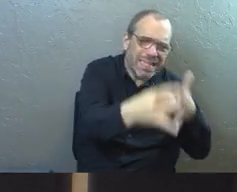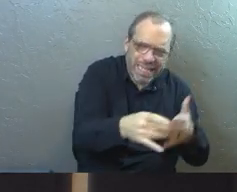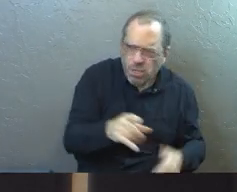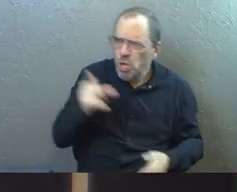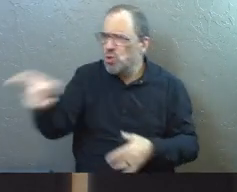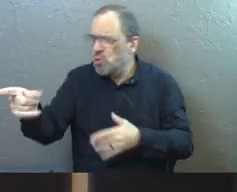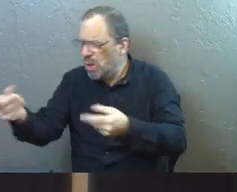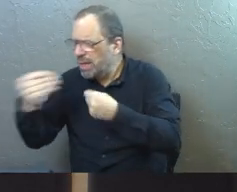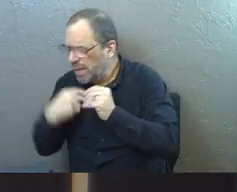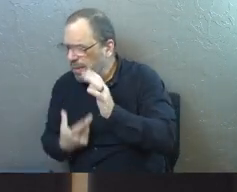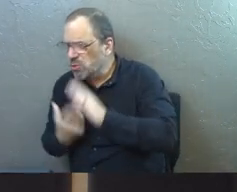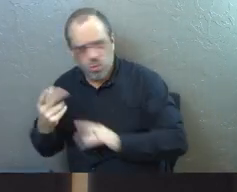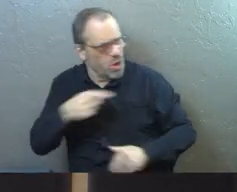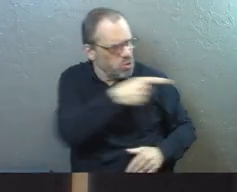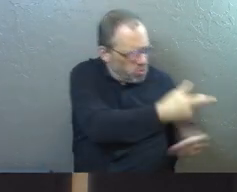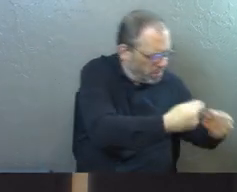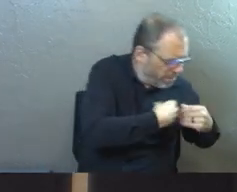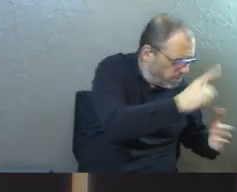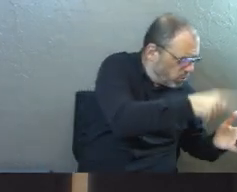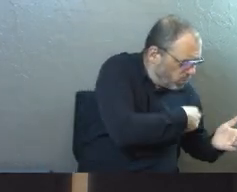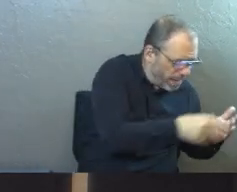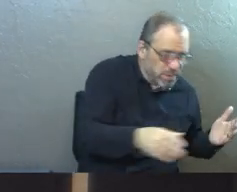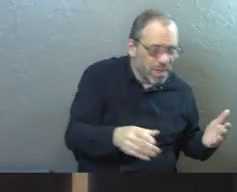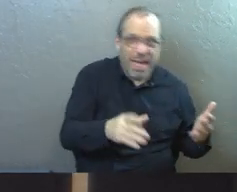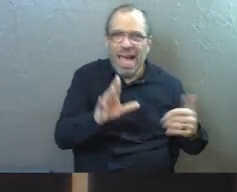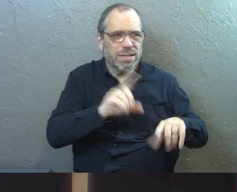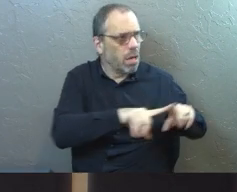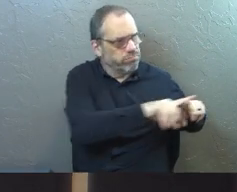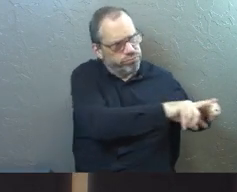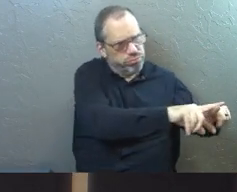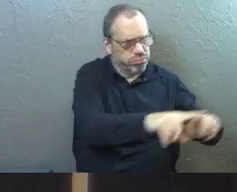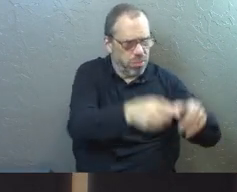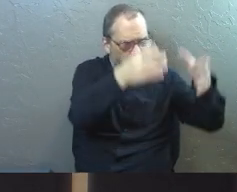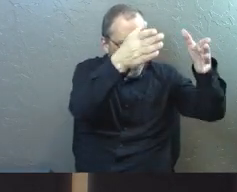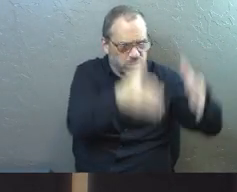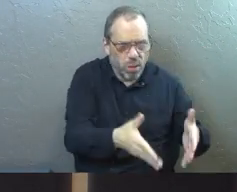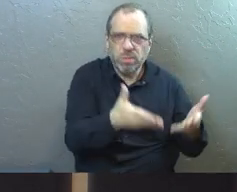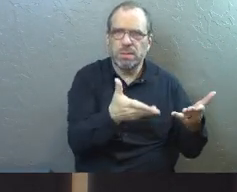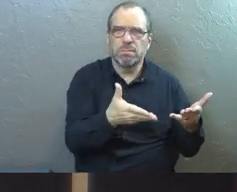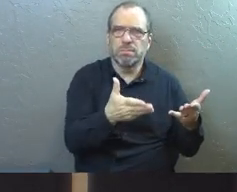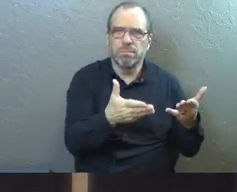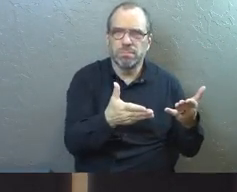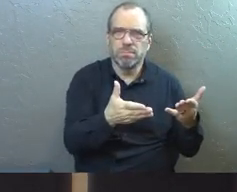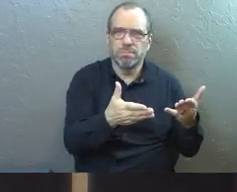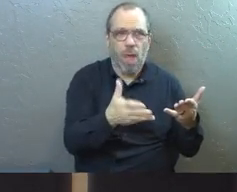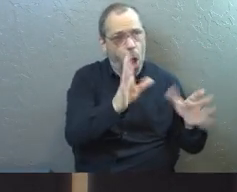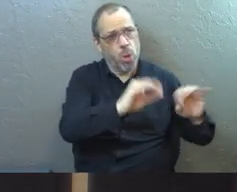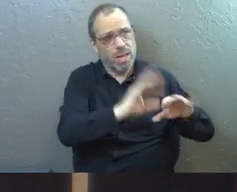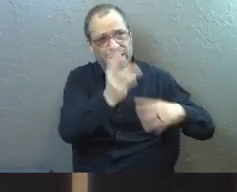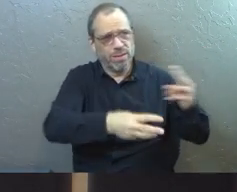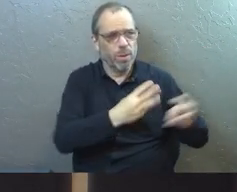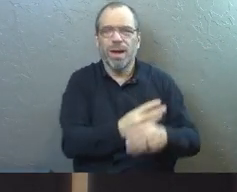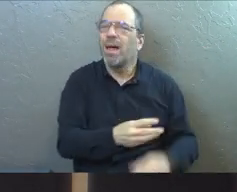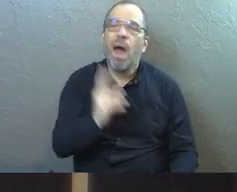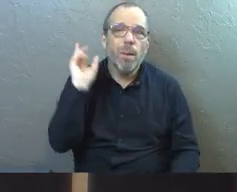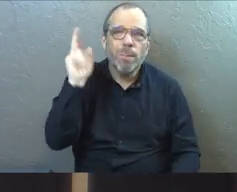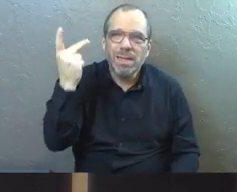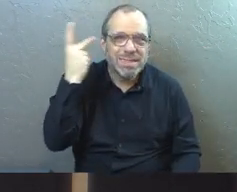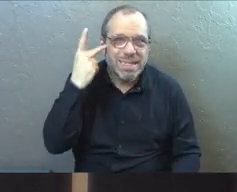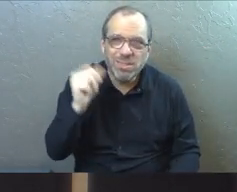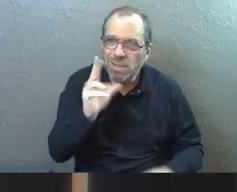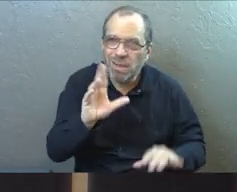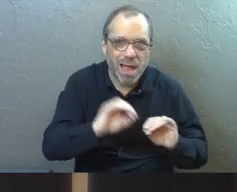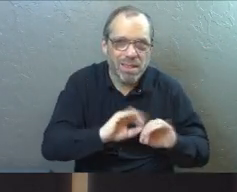us. I want you to bring truth. I want you to bring correction. It's all on this person. Okay. You're the light of the world. They're not the light of the world.